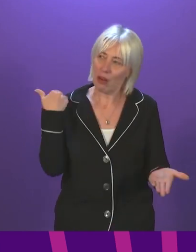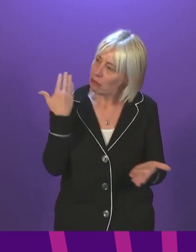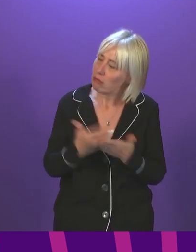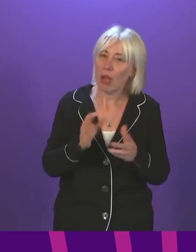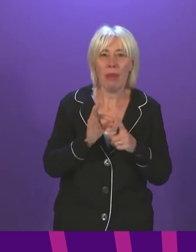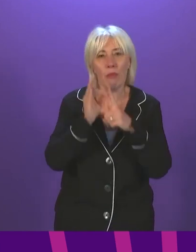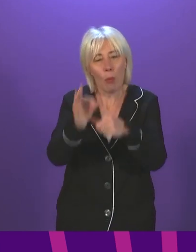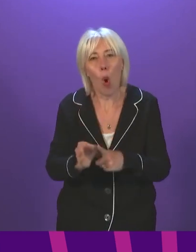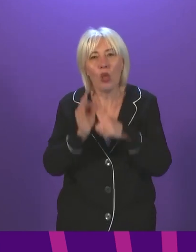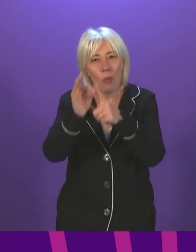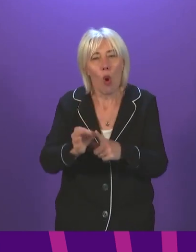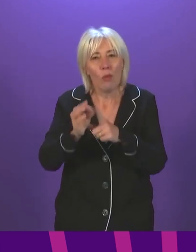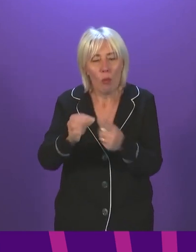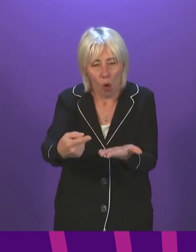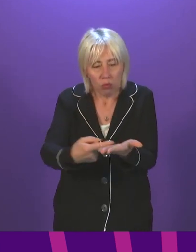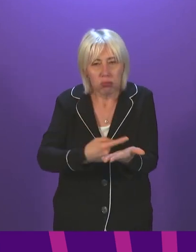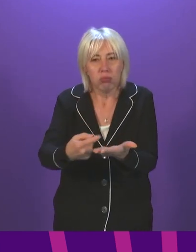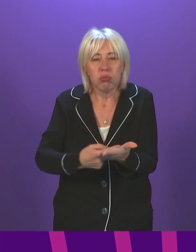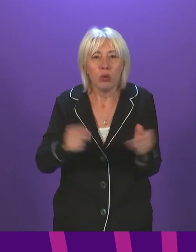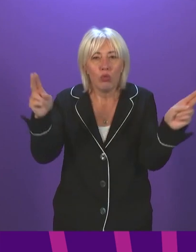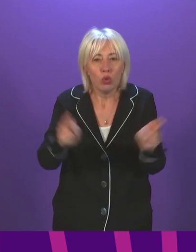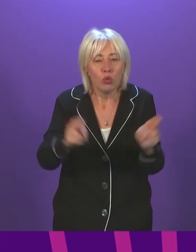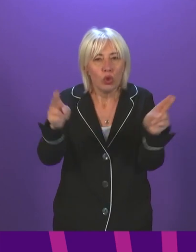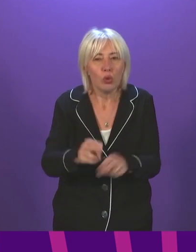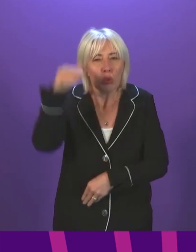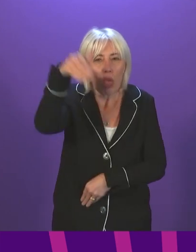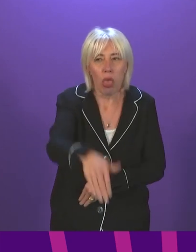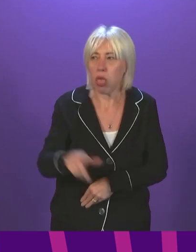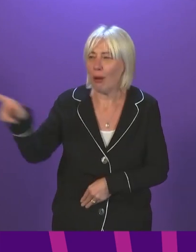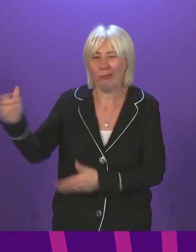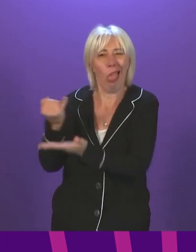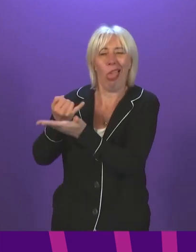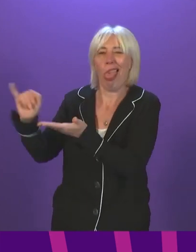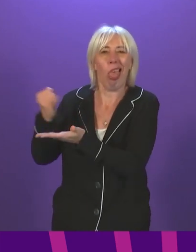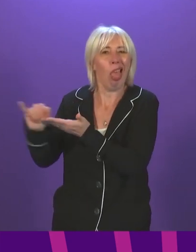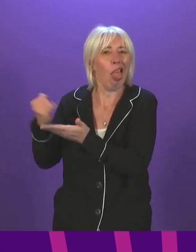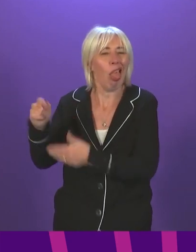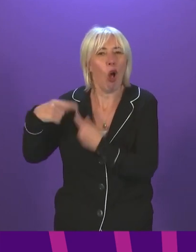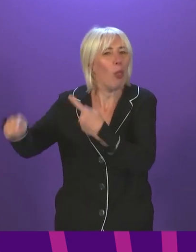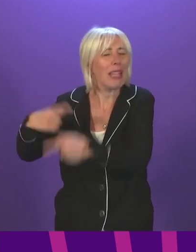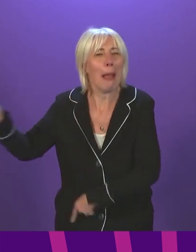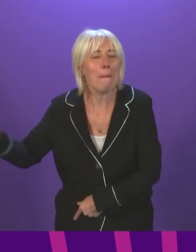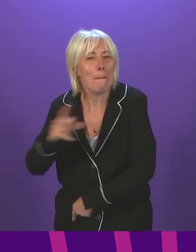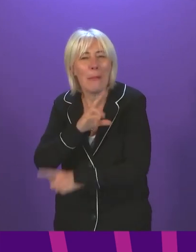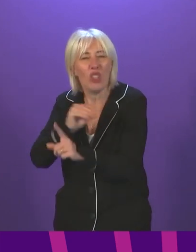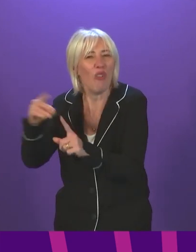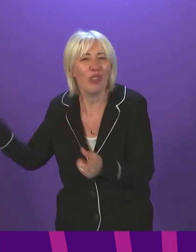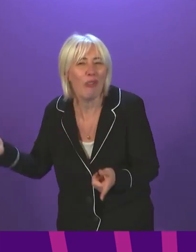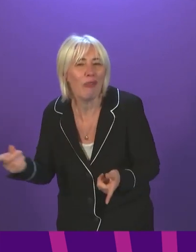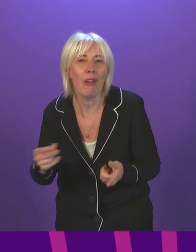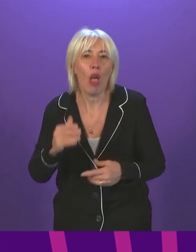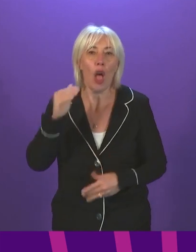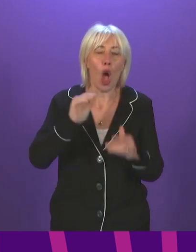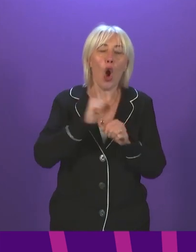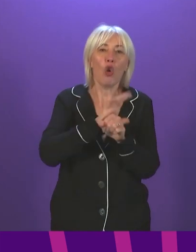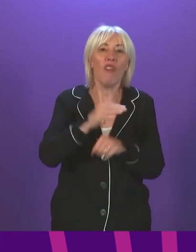of the mitigations to try to reduce COVID cases have been opposed by those in the Conservative benches. COVID cases will not fall of their own